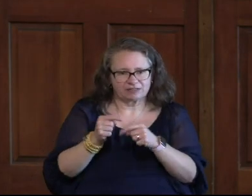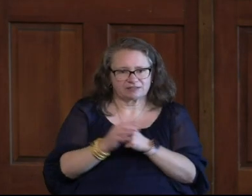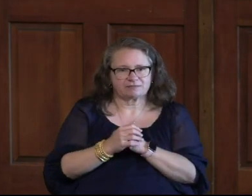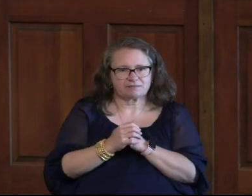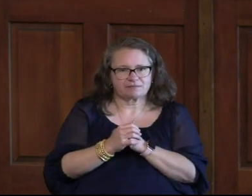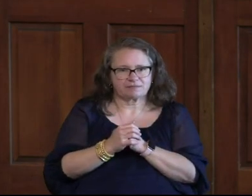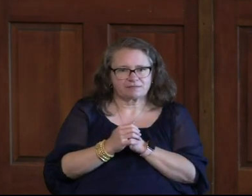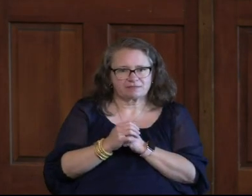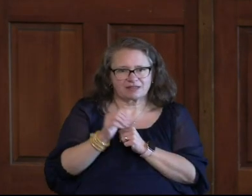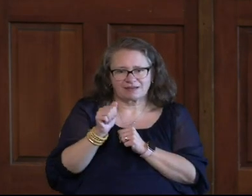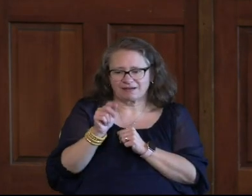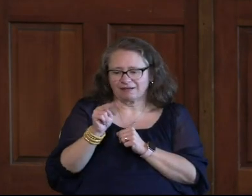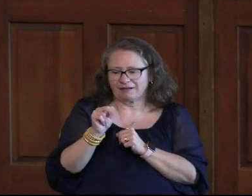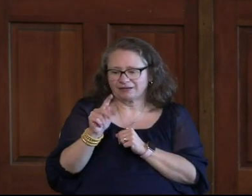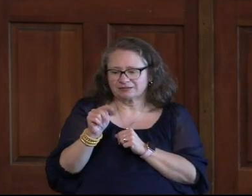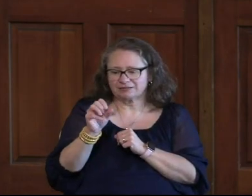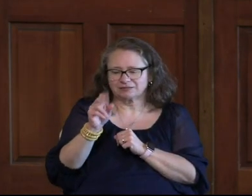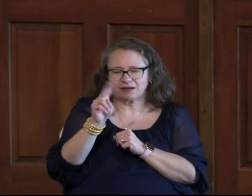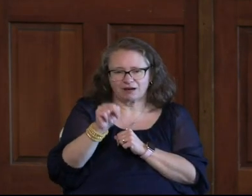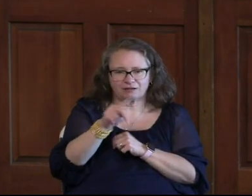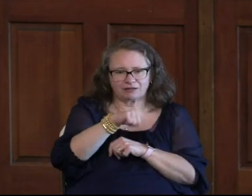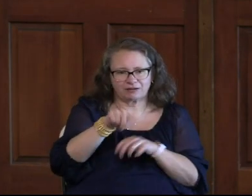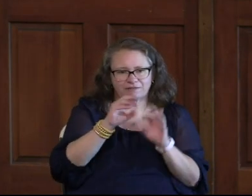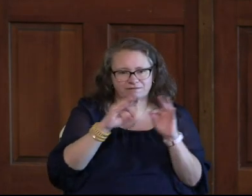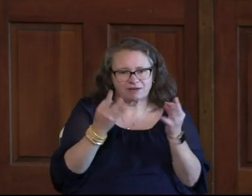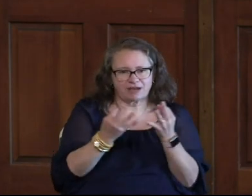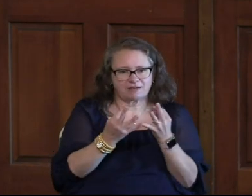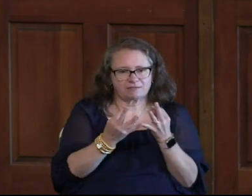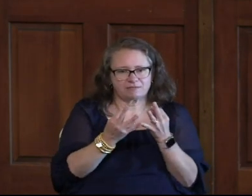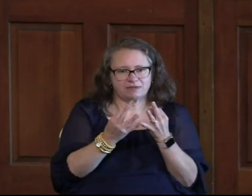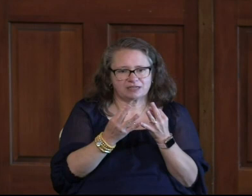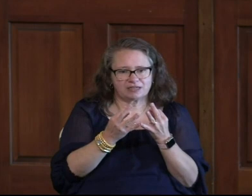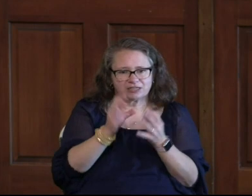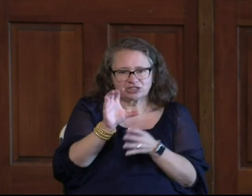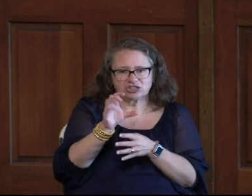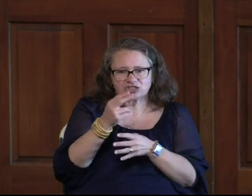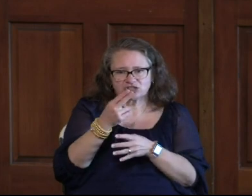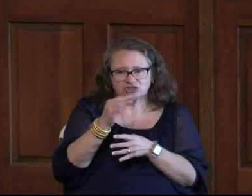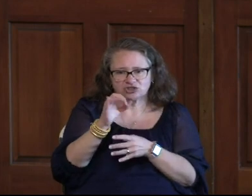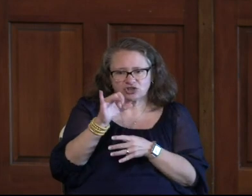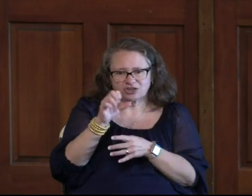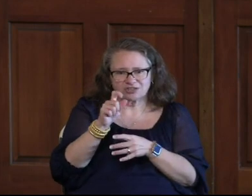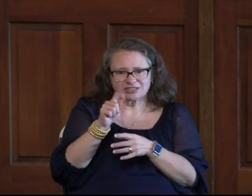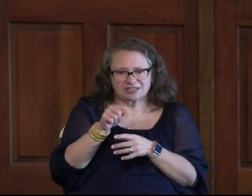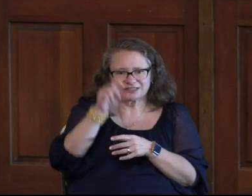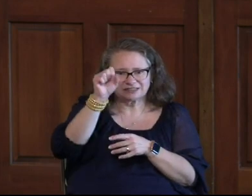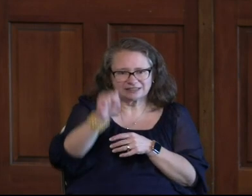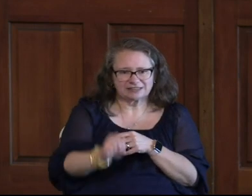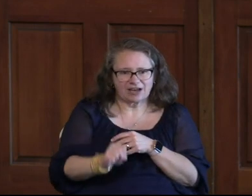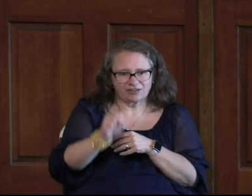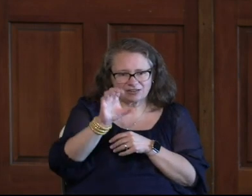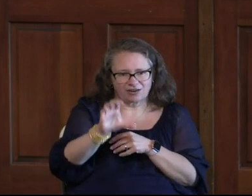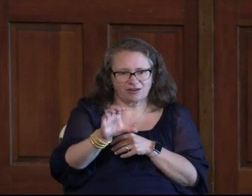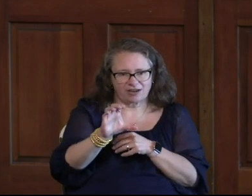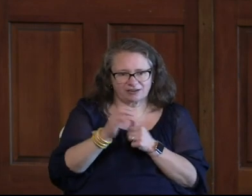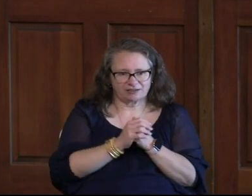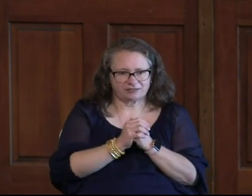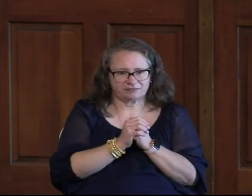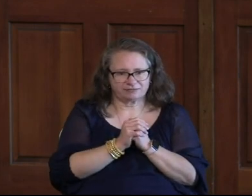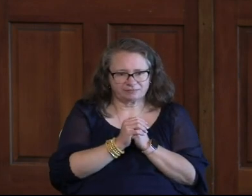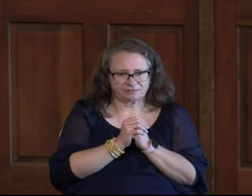And again, this is the Antons And they're planting a church In Charleston, South Carolina And so